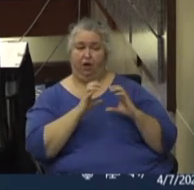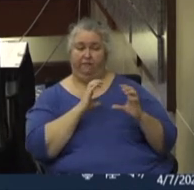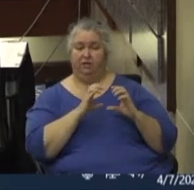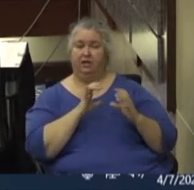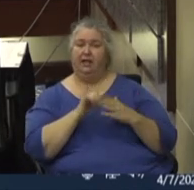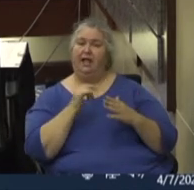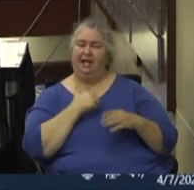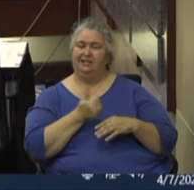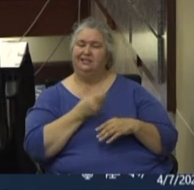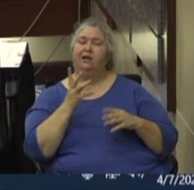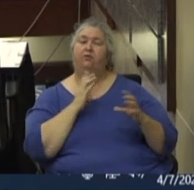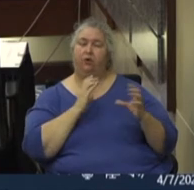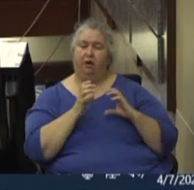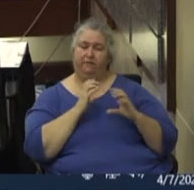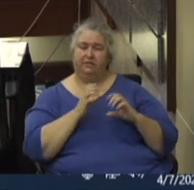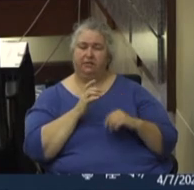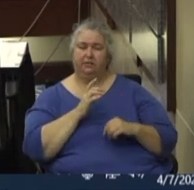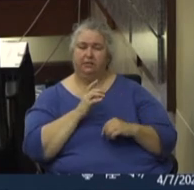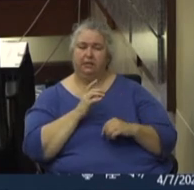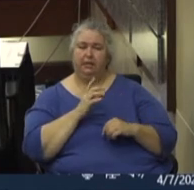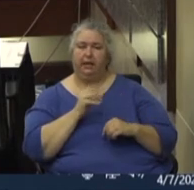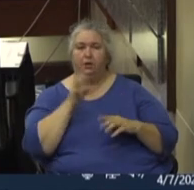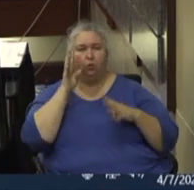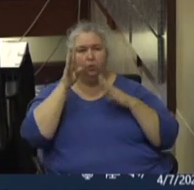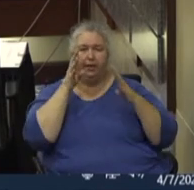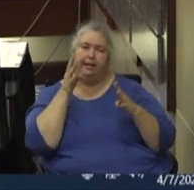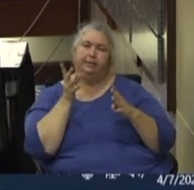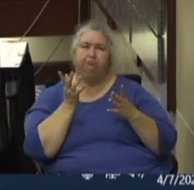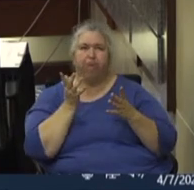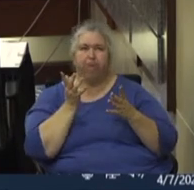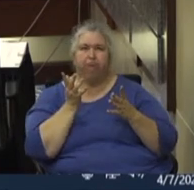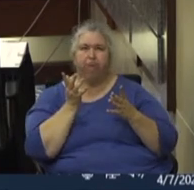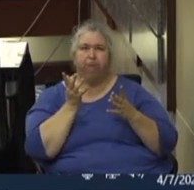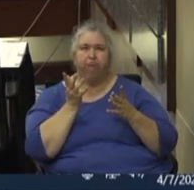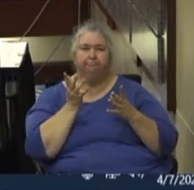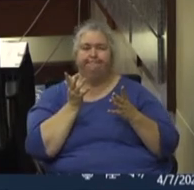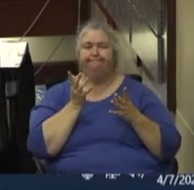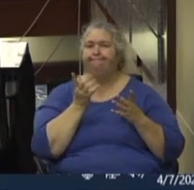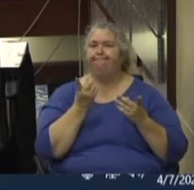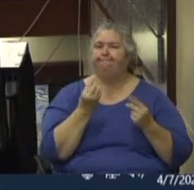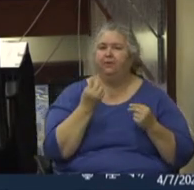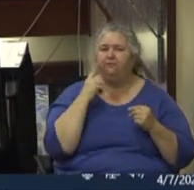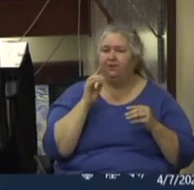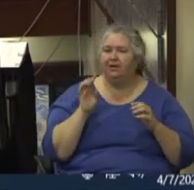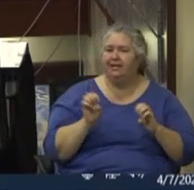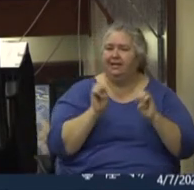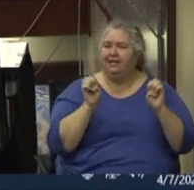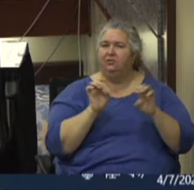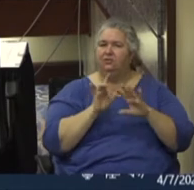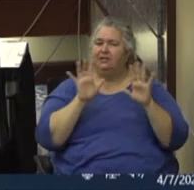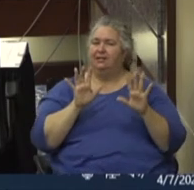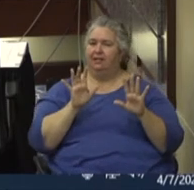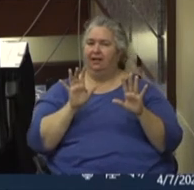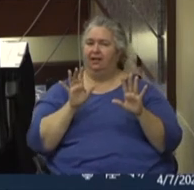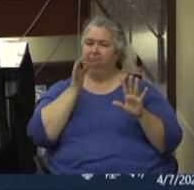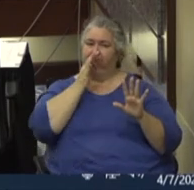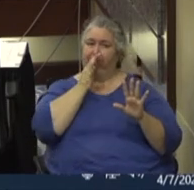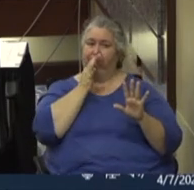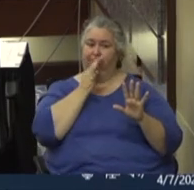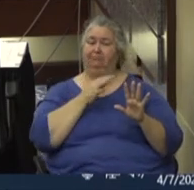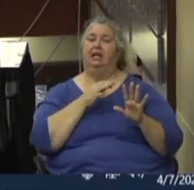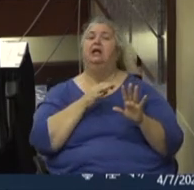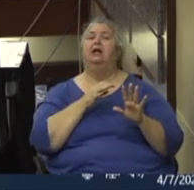they've had several conversations and created kind of a, uh, uh, a task force within the faith leaders.